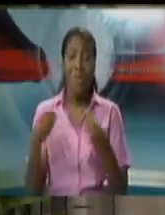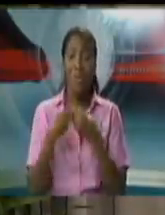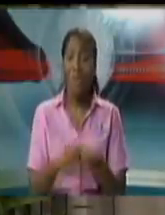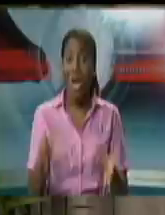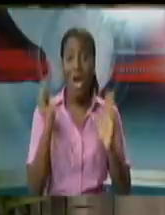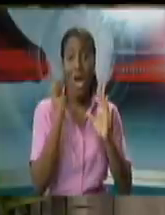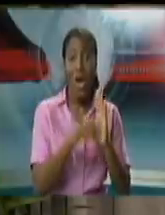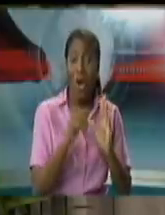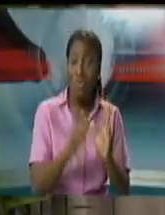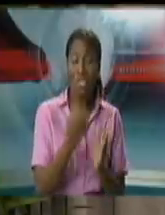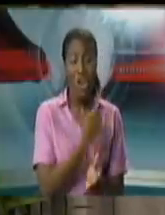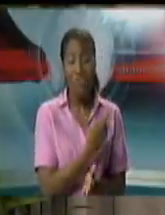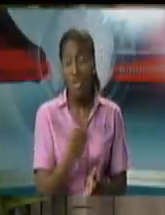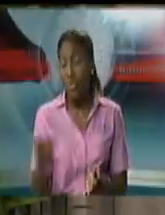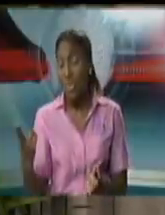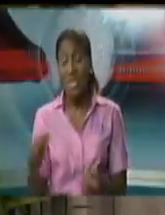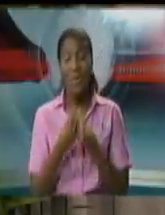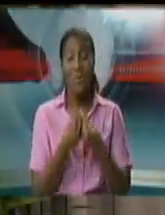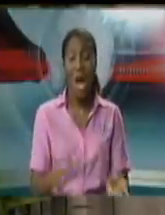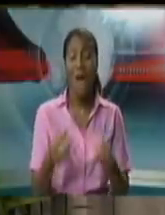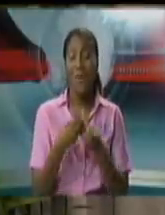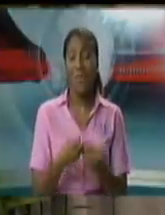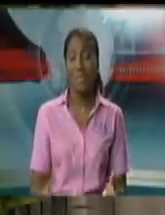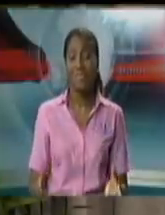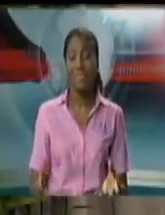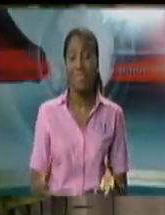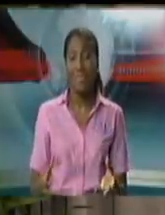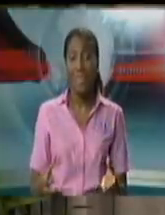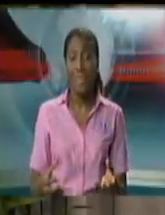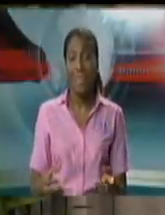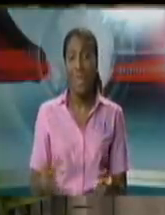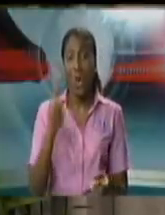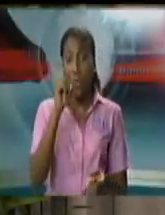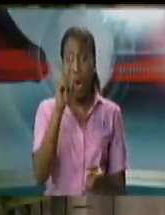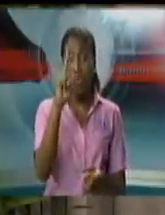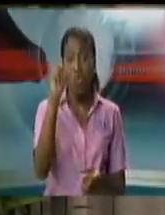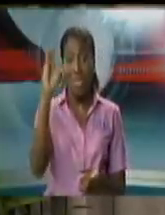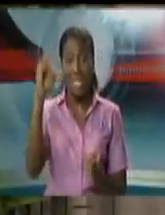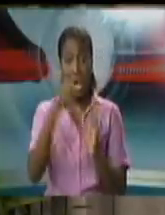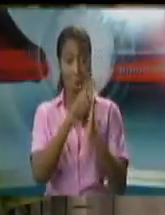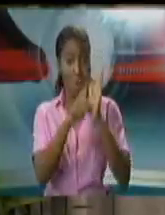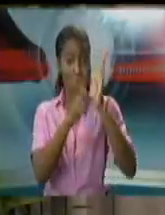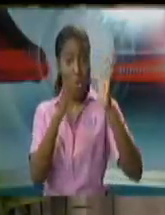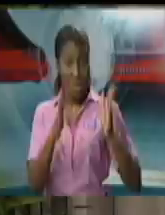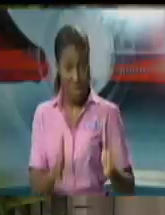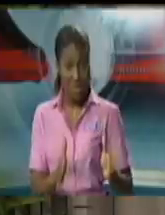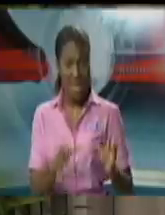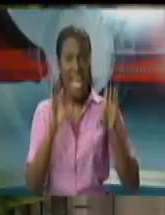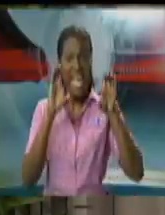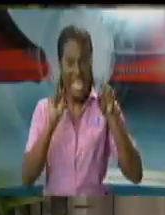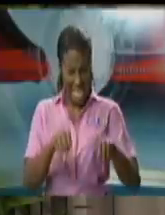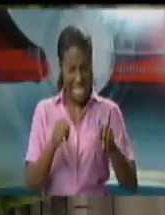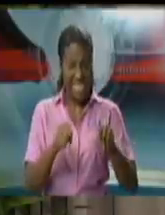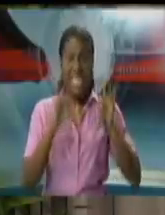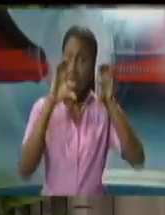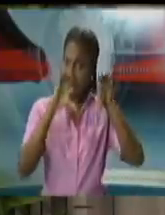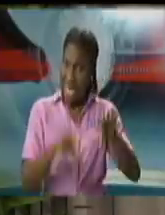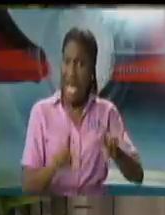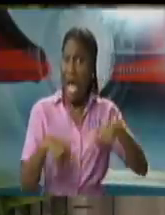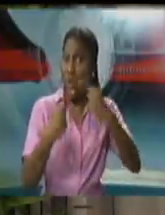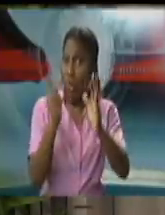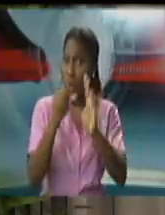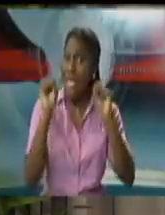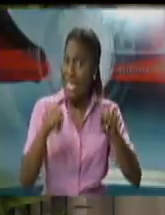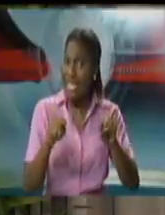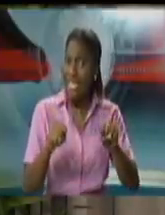resources, and in these matters, for instance, Mr. Ramdean, as he's entitled to do on behalf of his client, approached the